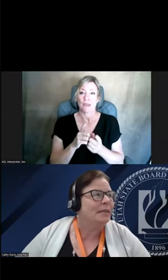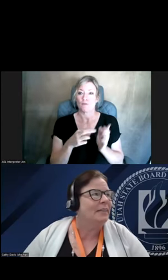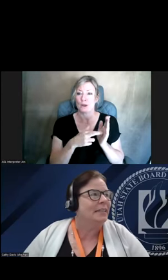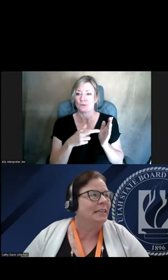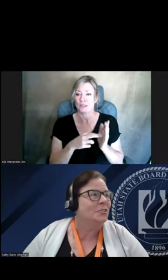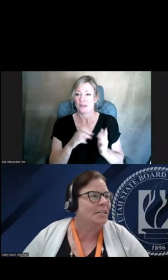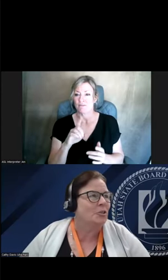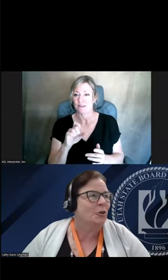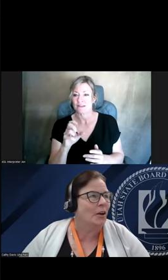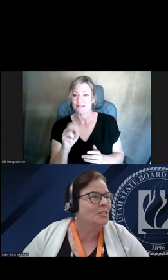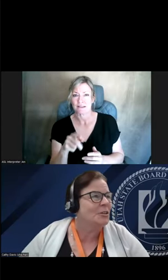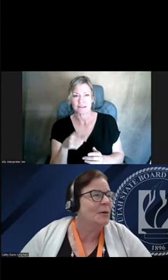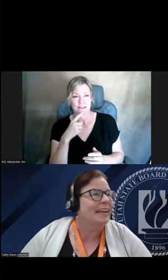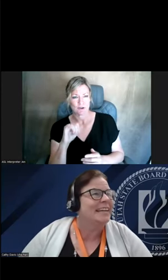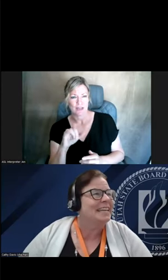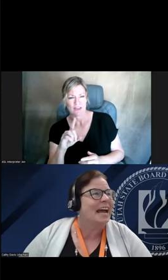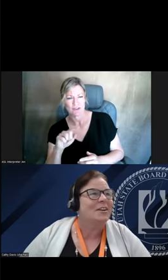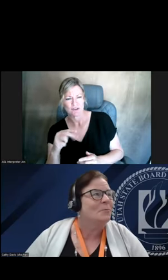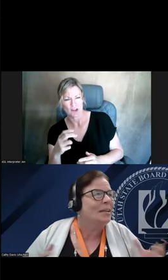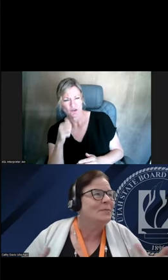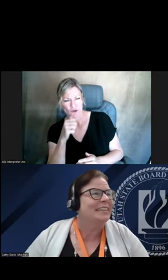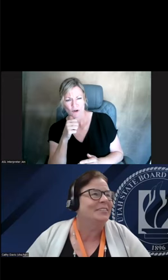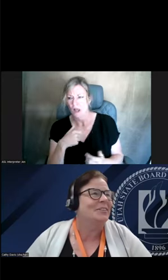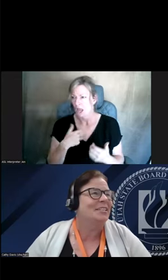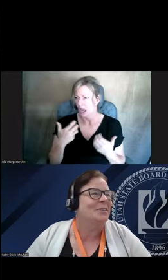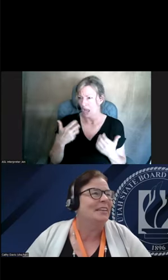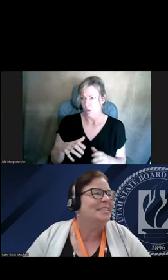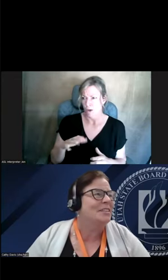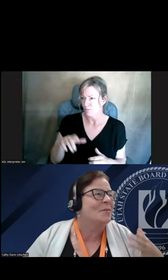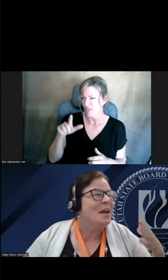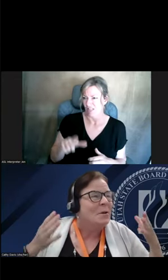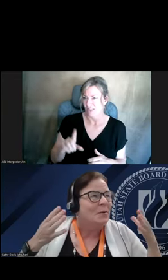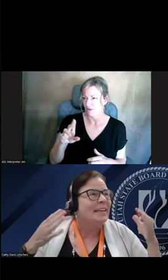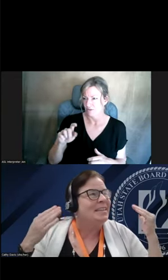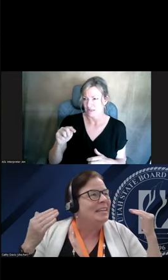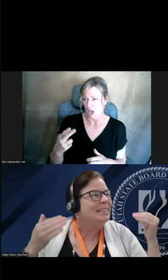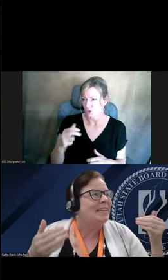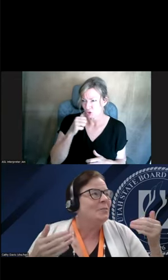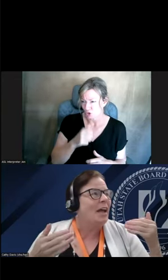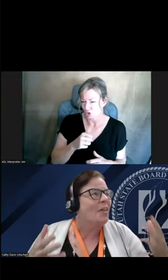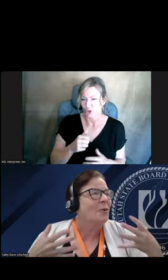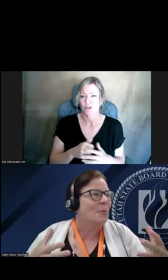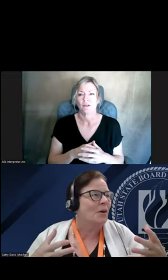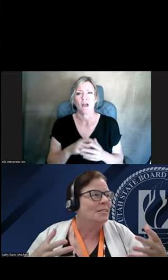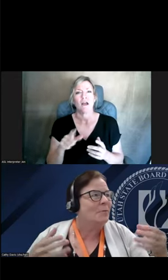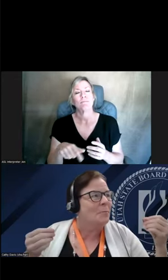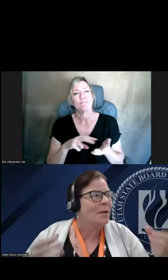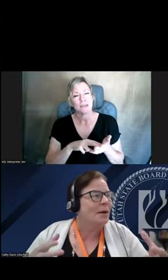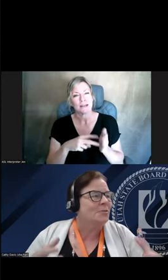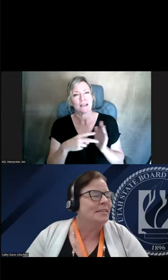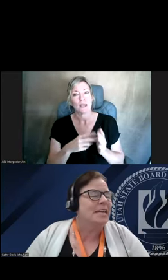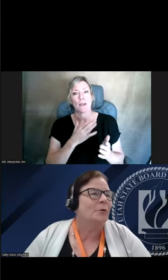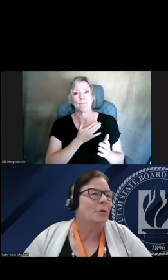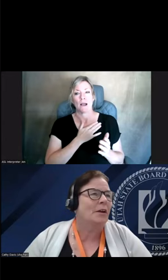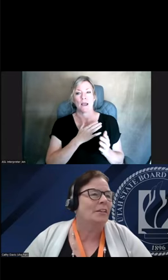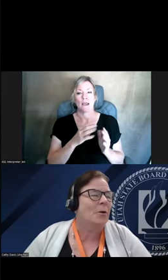you're a little bit like the little Dutch girl, aren't you? And I said, I don't want to be the little Dutch girl. And so in other words, my